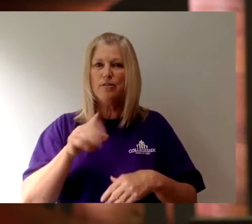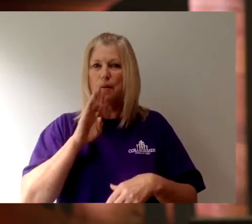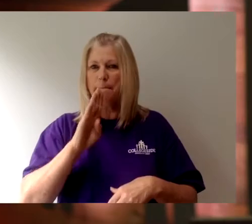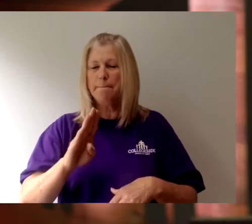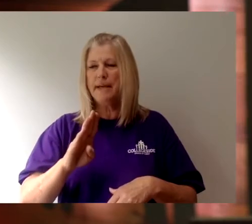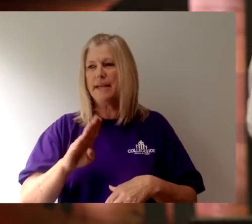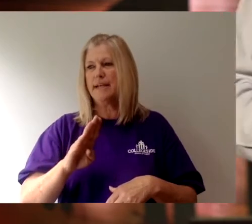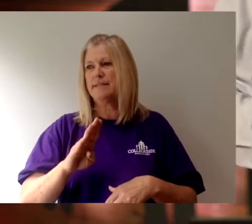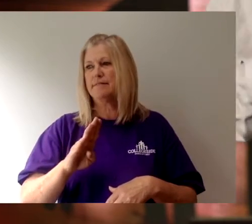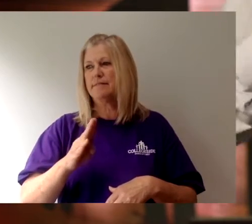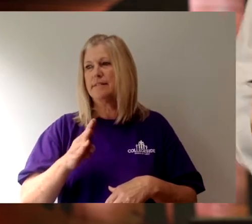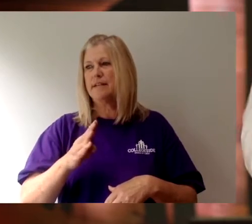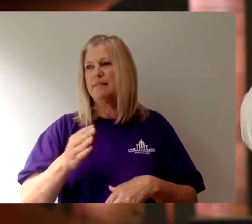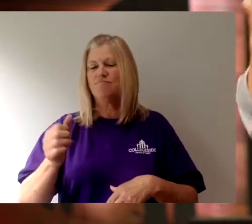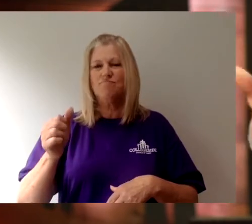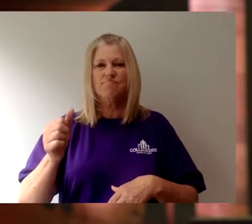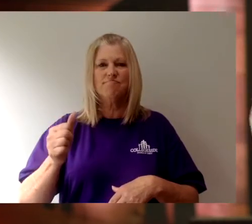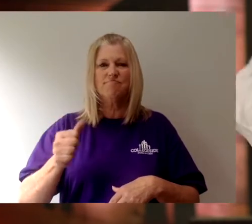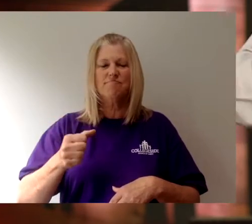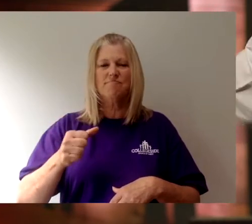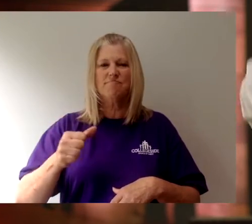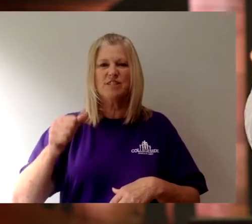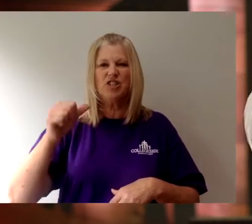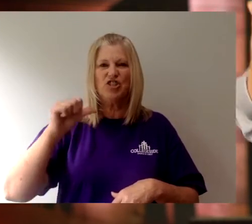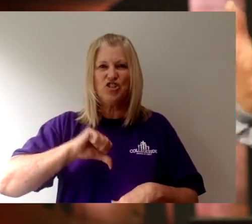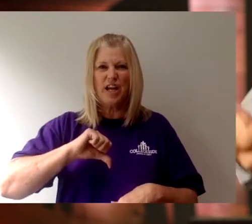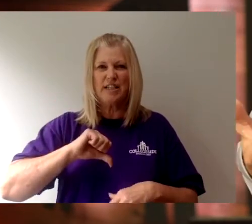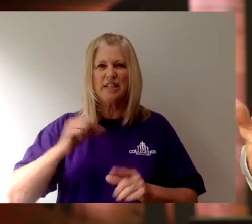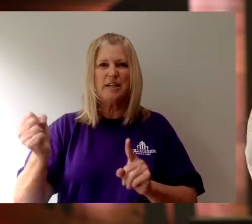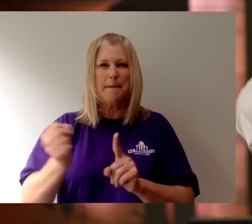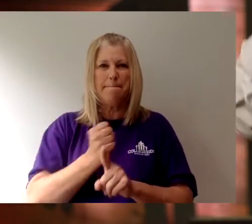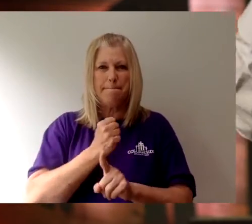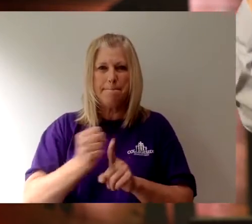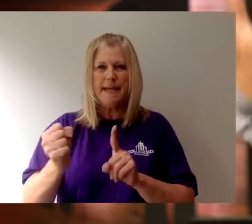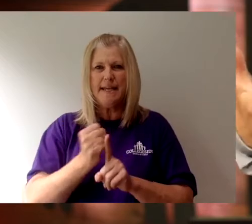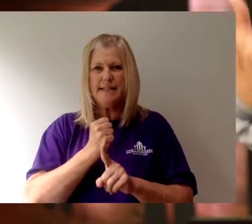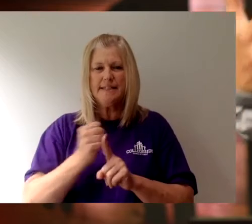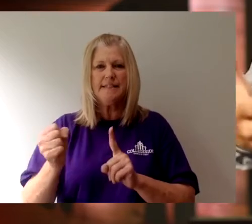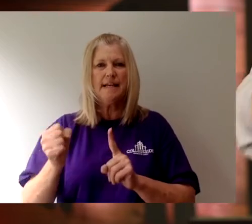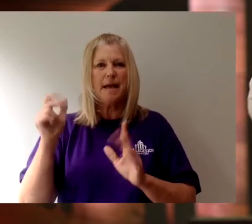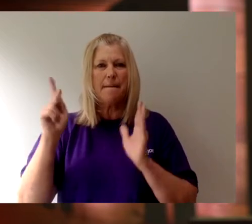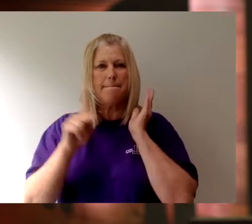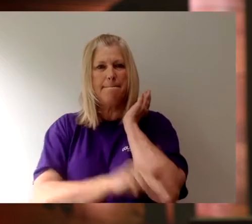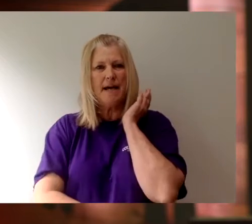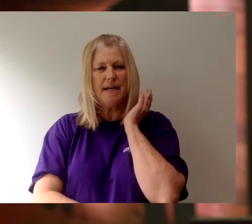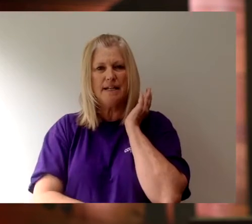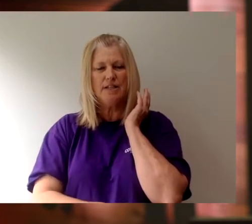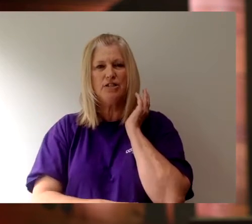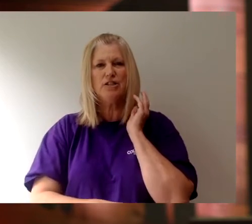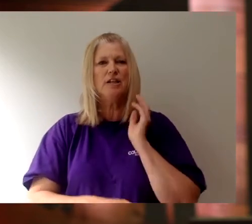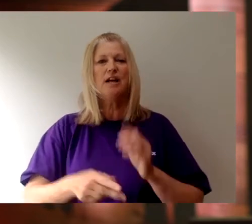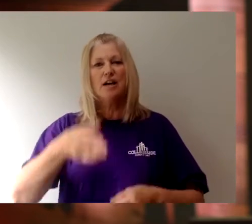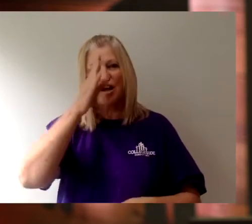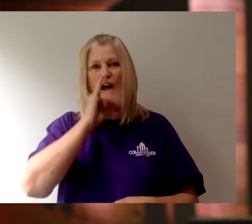rejected, though you have been beaten, though you have been punished, though you have been persecuted, God